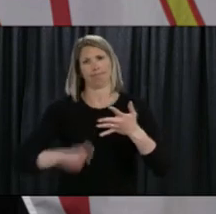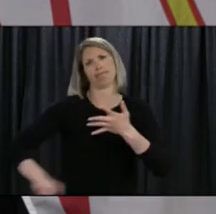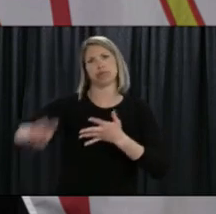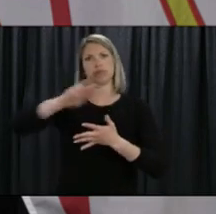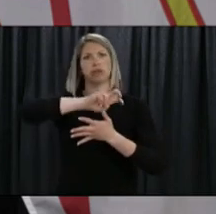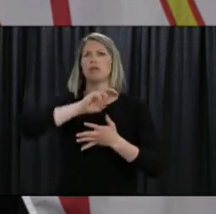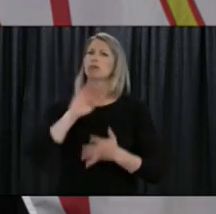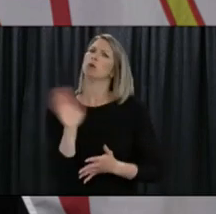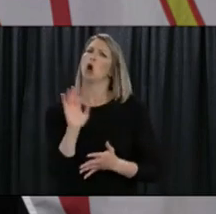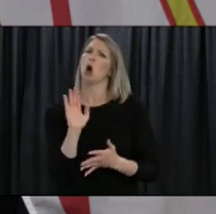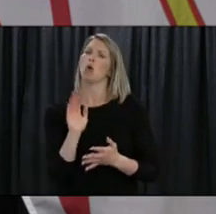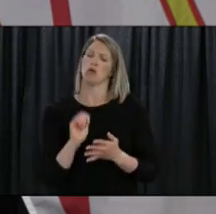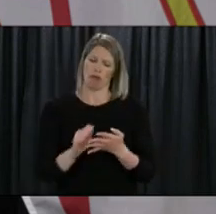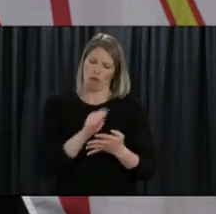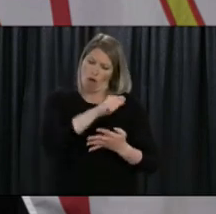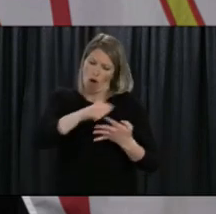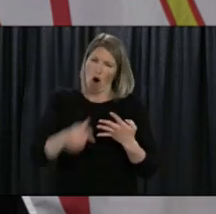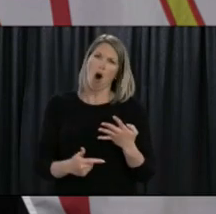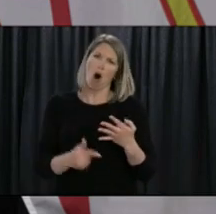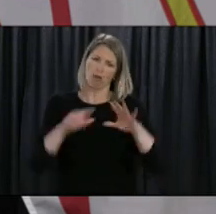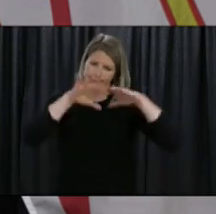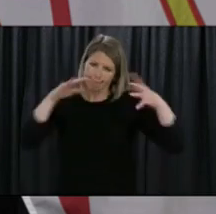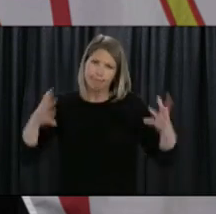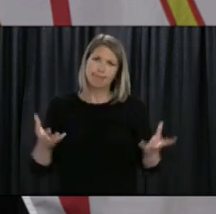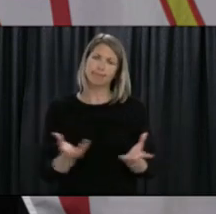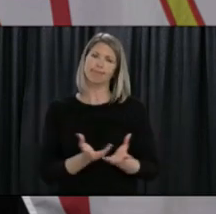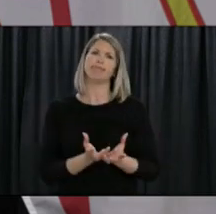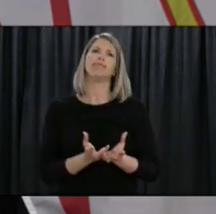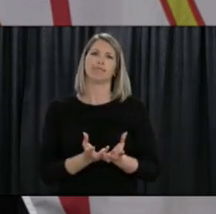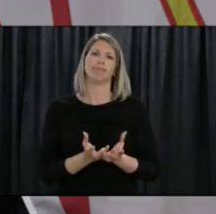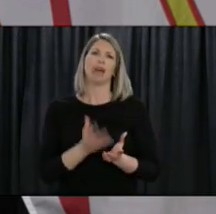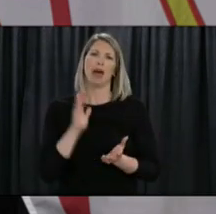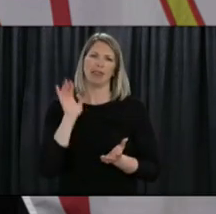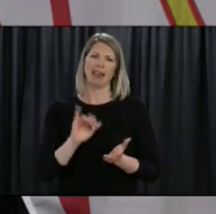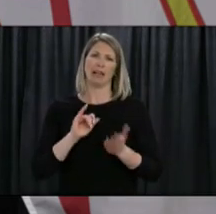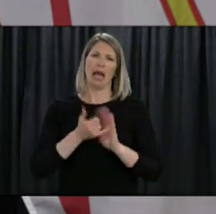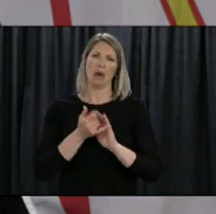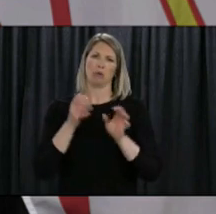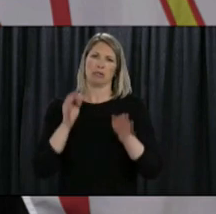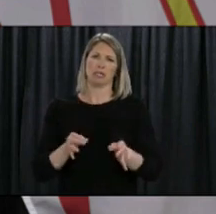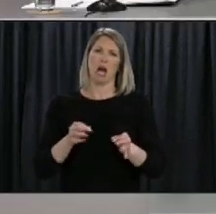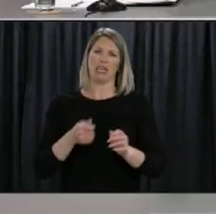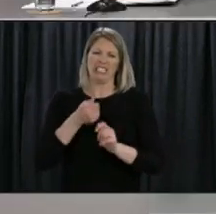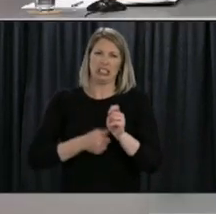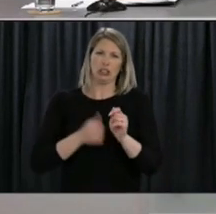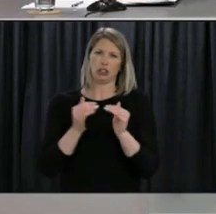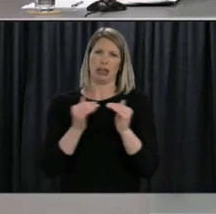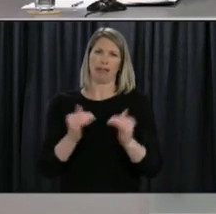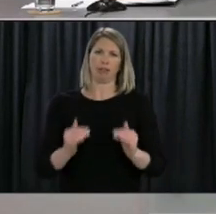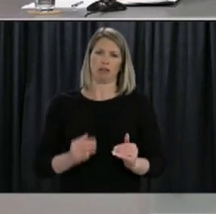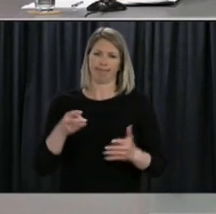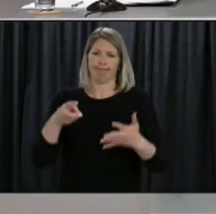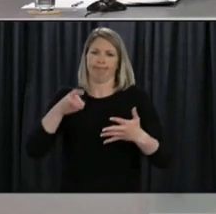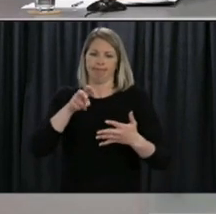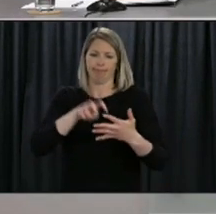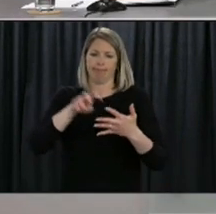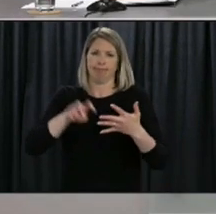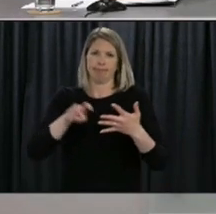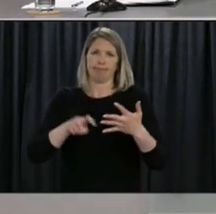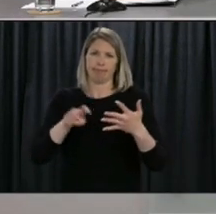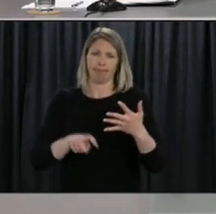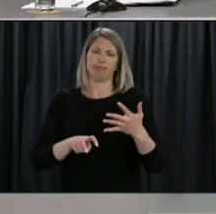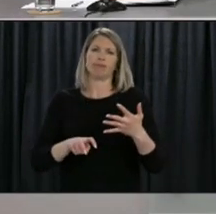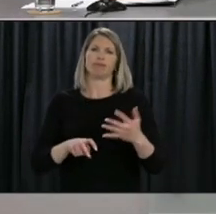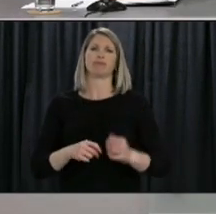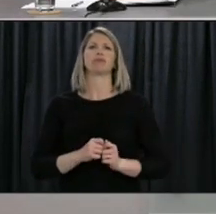our levels it will be looking at that strategy as a whole thank you our next questions